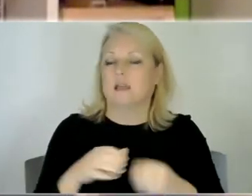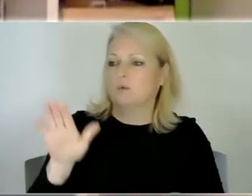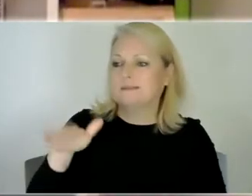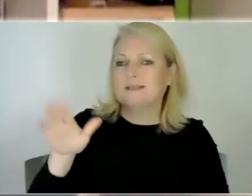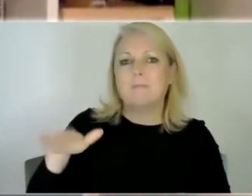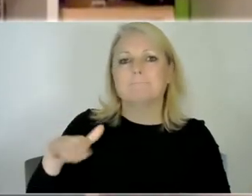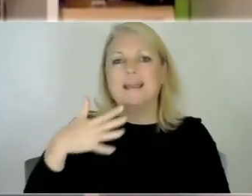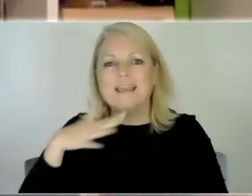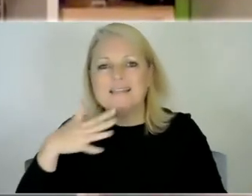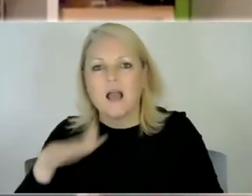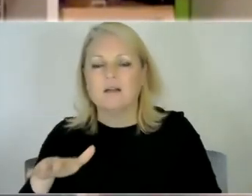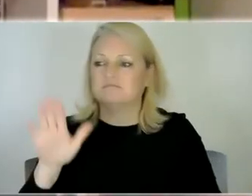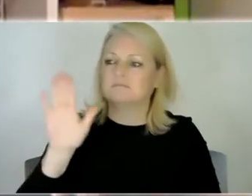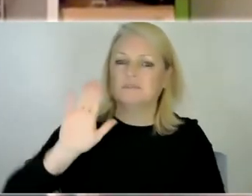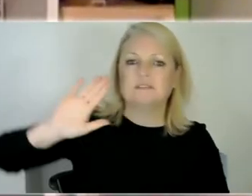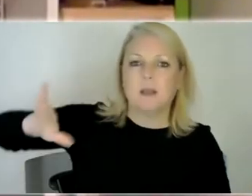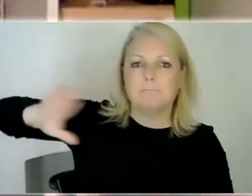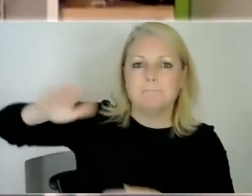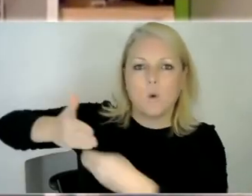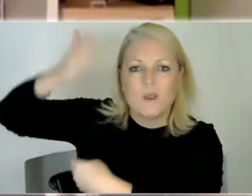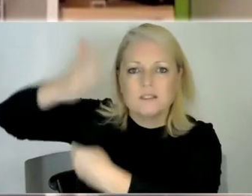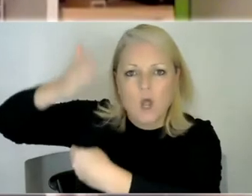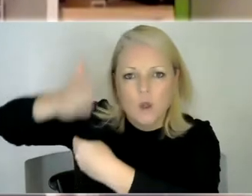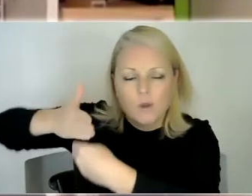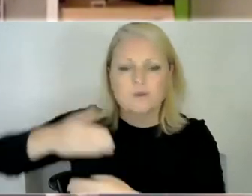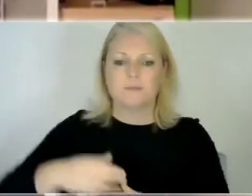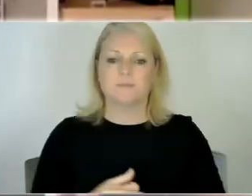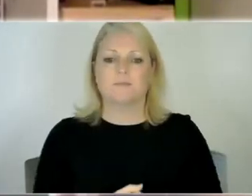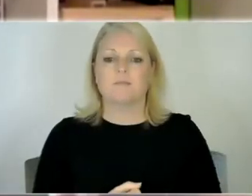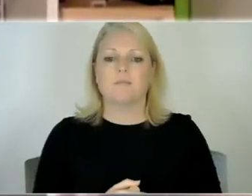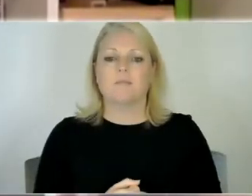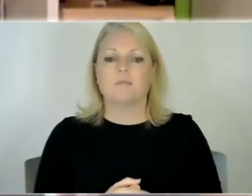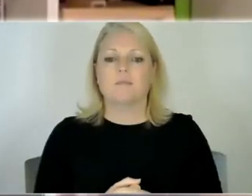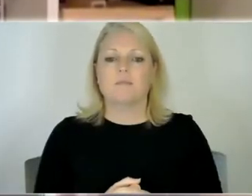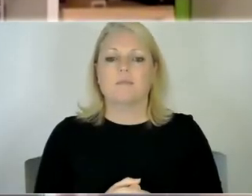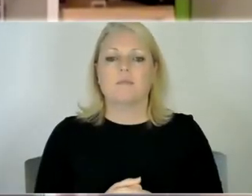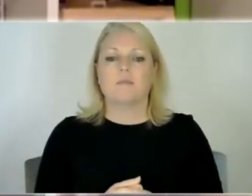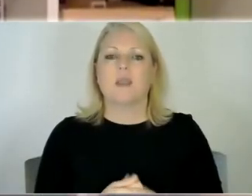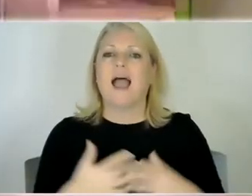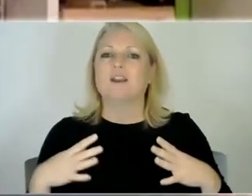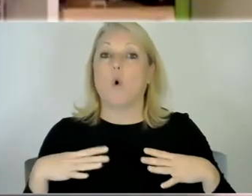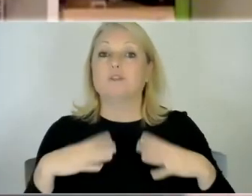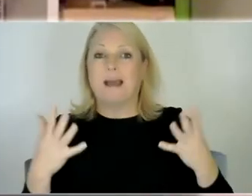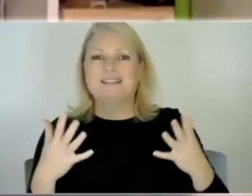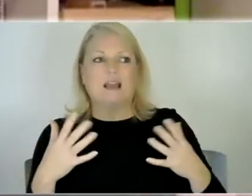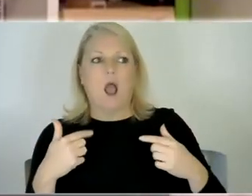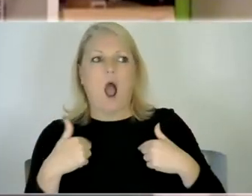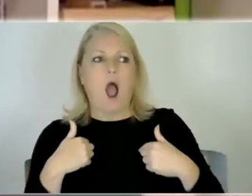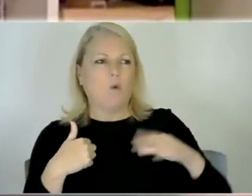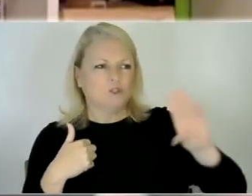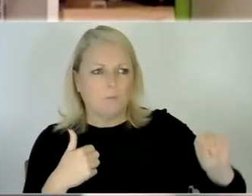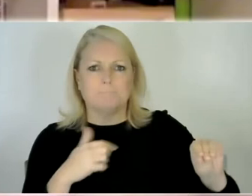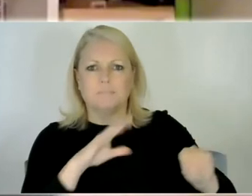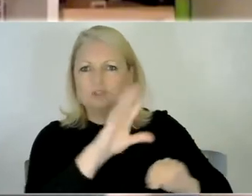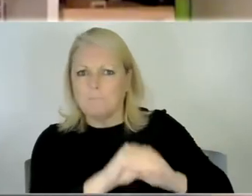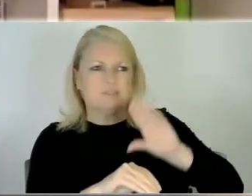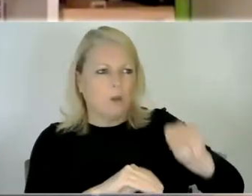tapping the windows tapping you know and the automatic reaction would be to try and stop him to to tap you